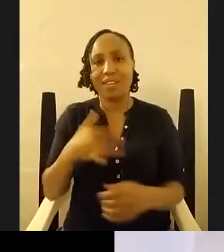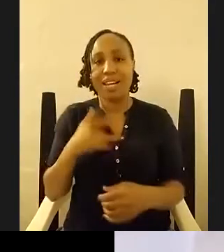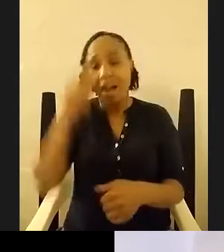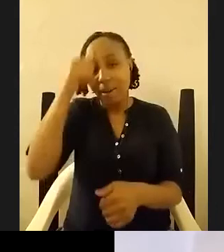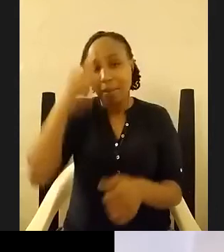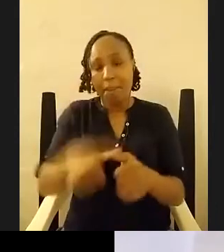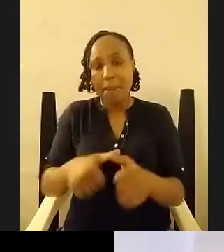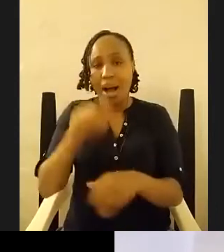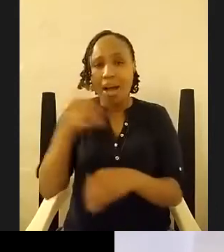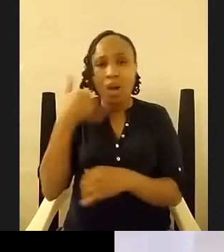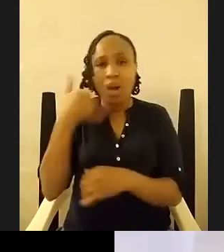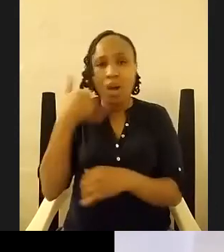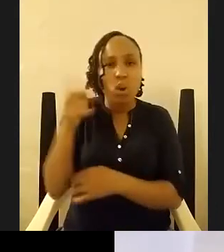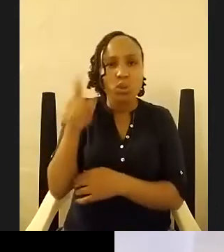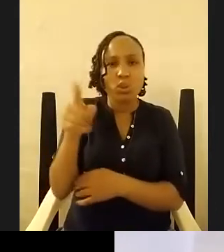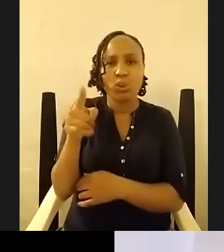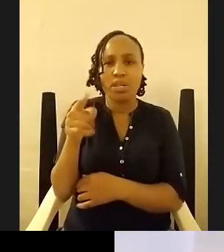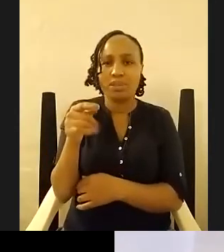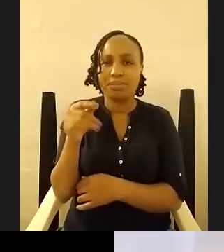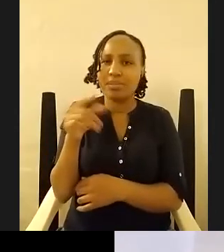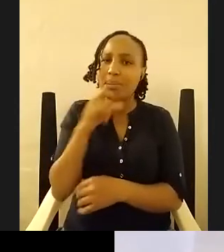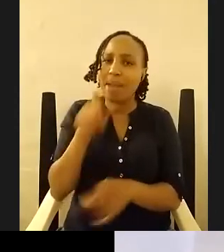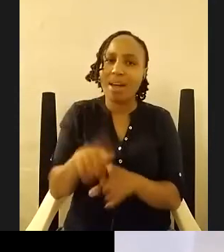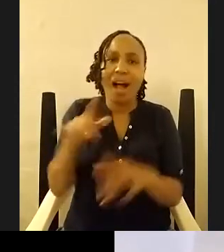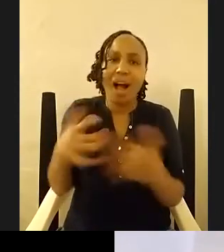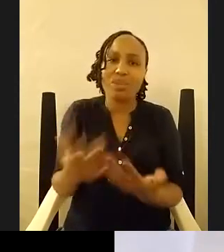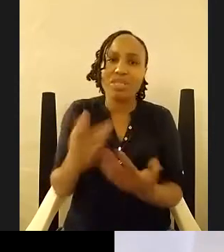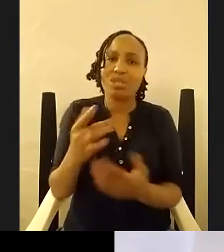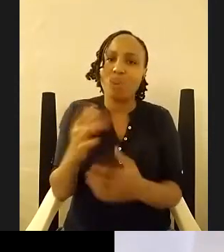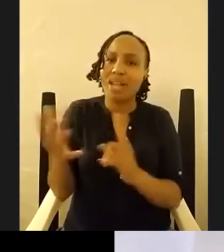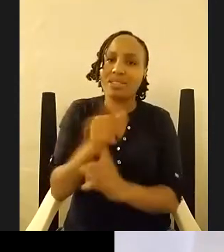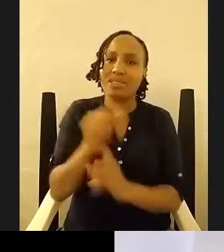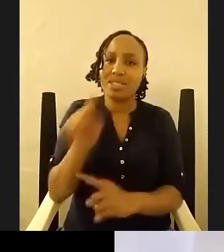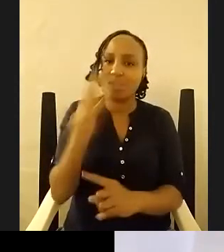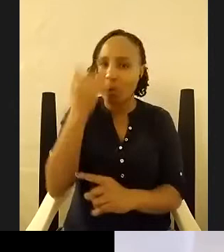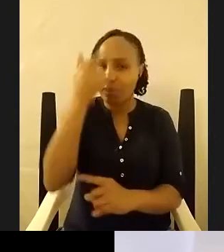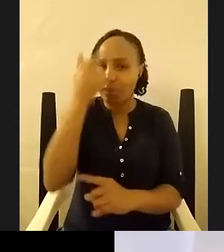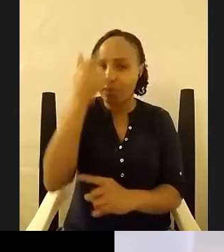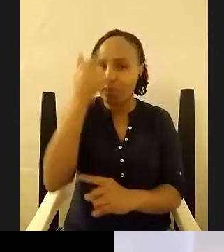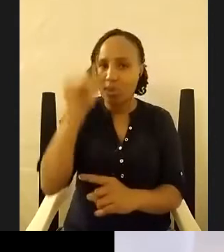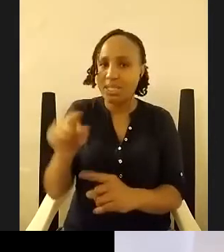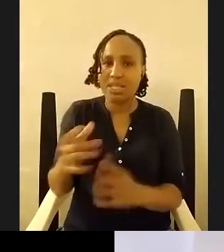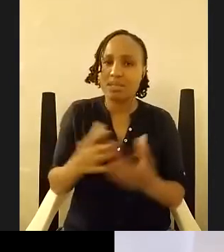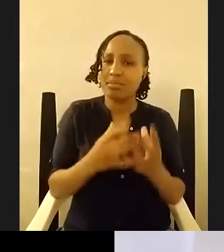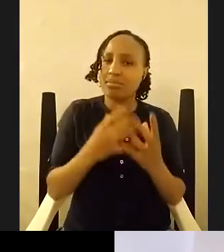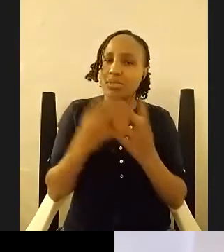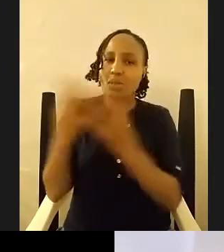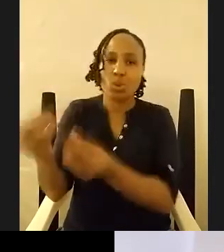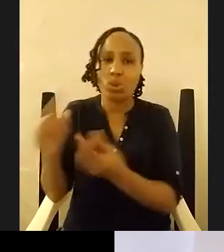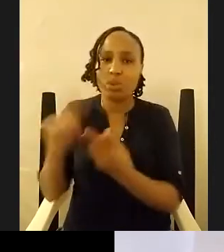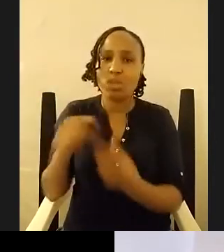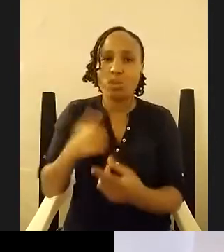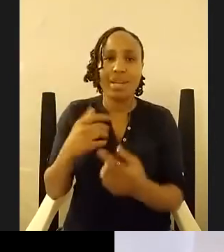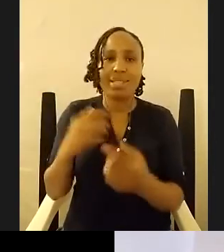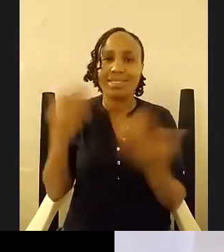yeah bro how did you achieve this because yo this took me to some some dark places in my life and we had a long conversation about